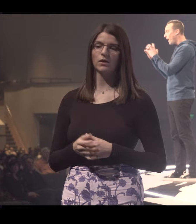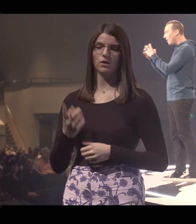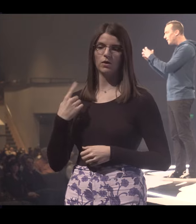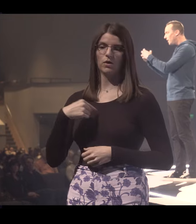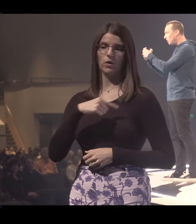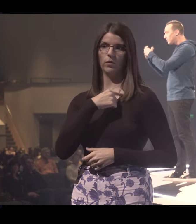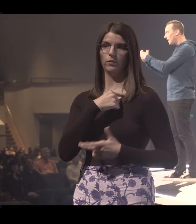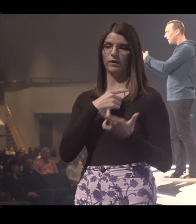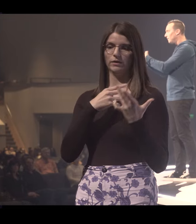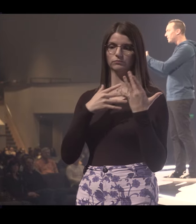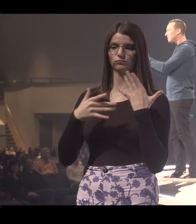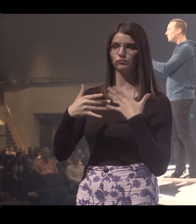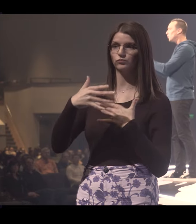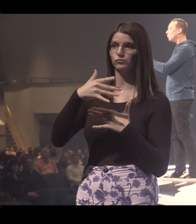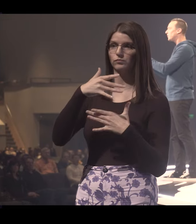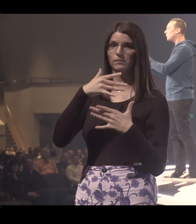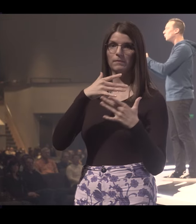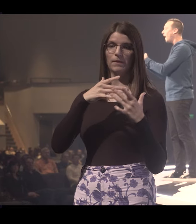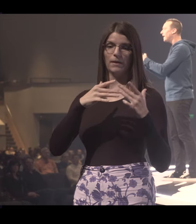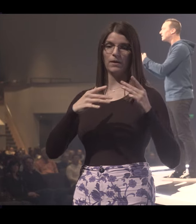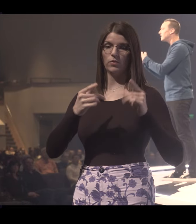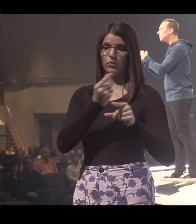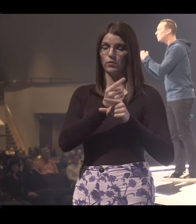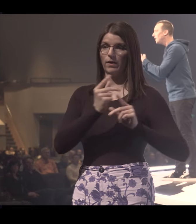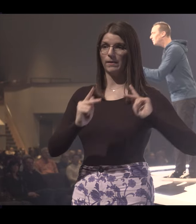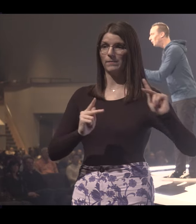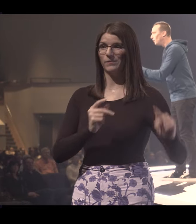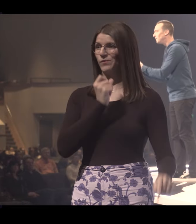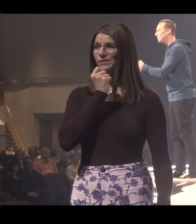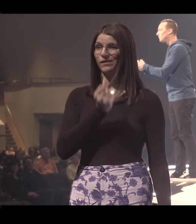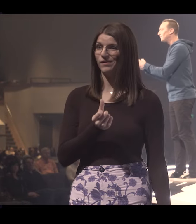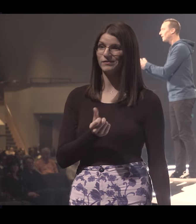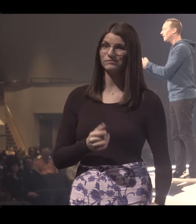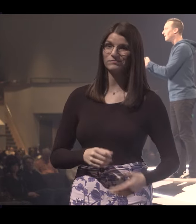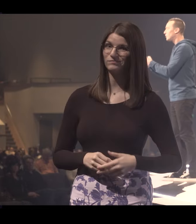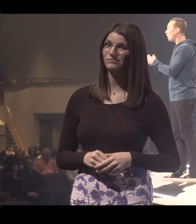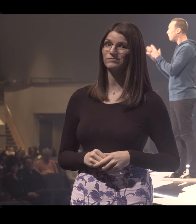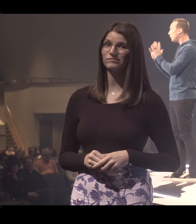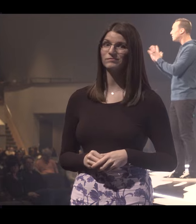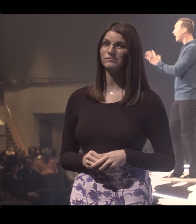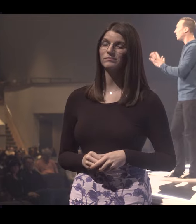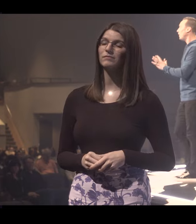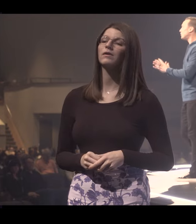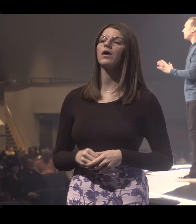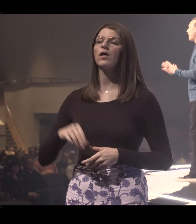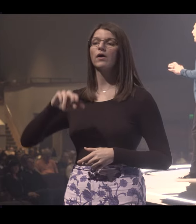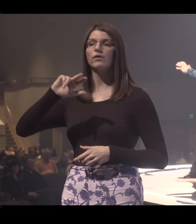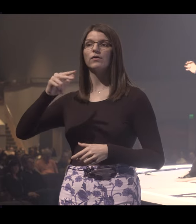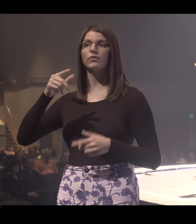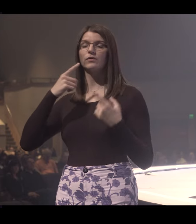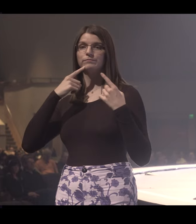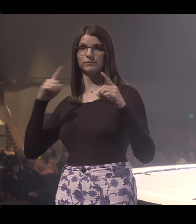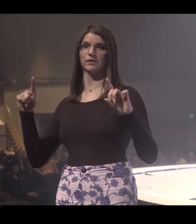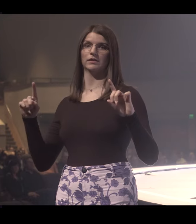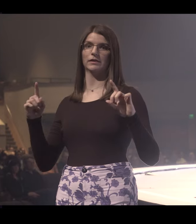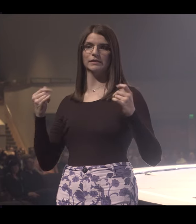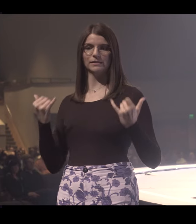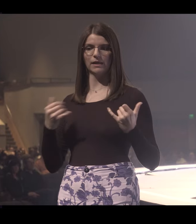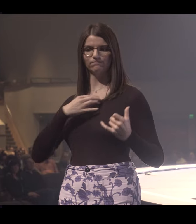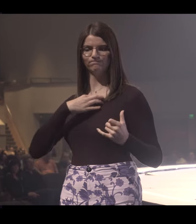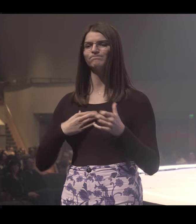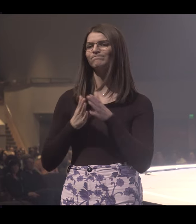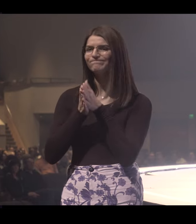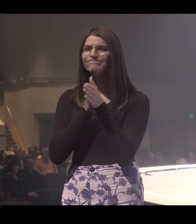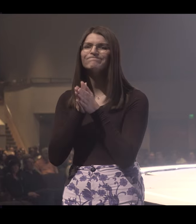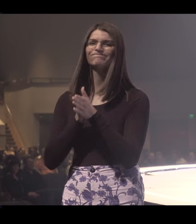We're not surrounding ourselves with the right people. So our third declaration, I'm preaching